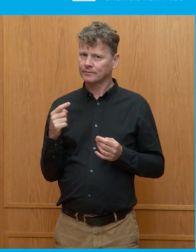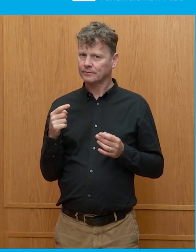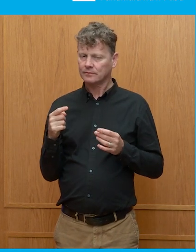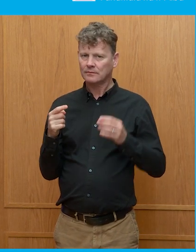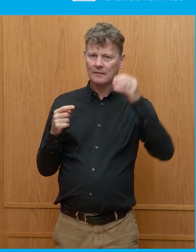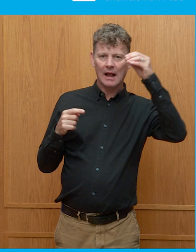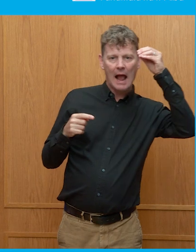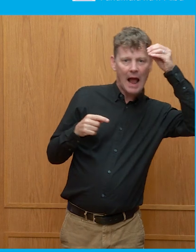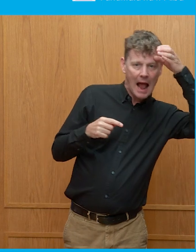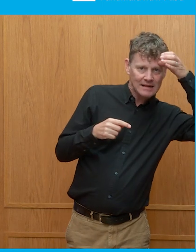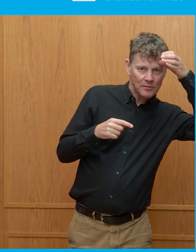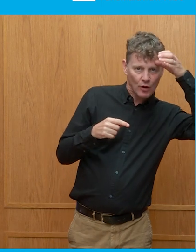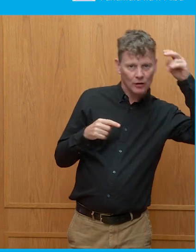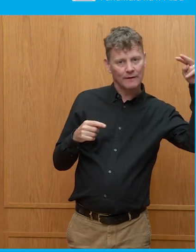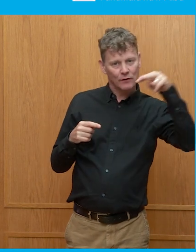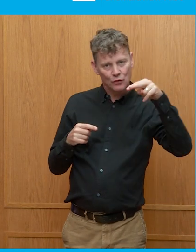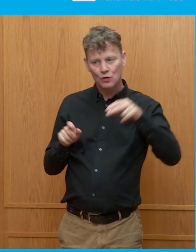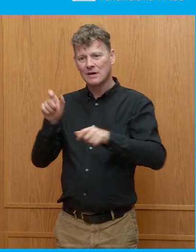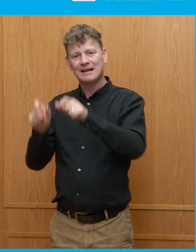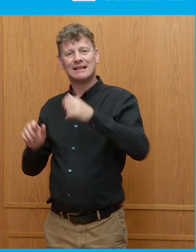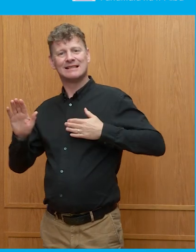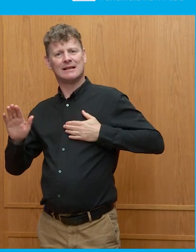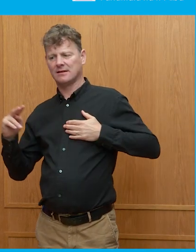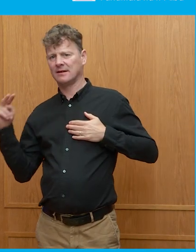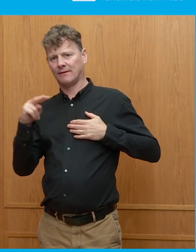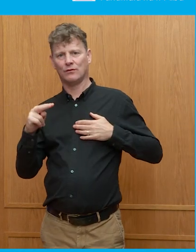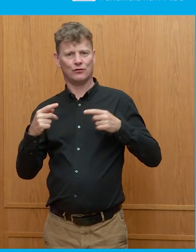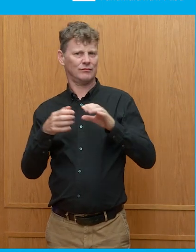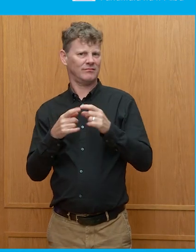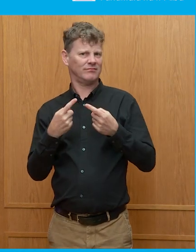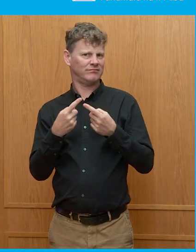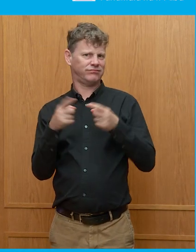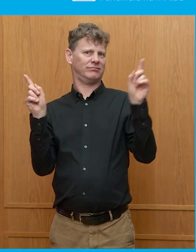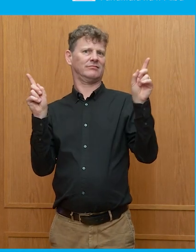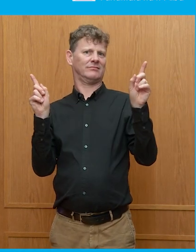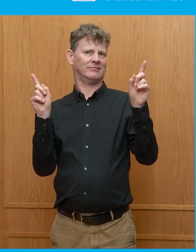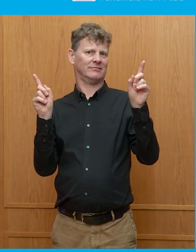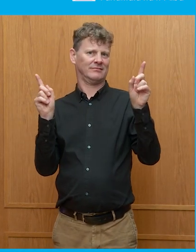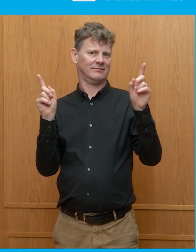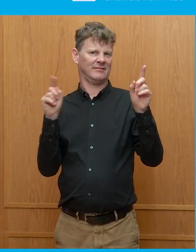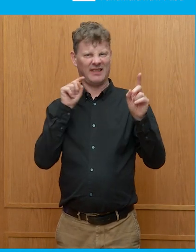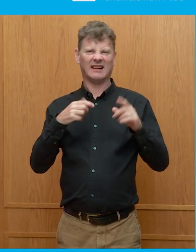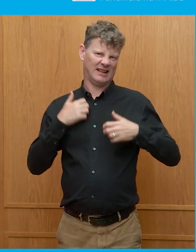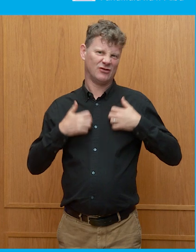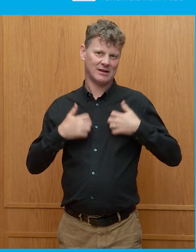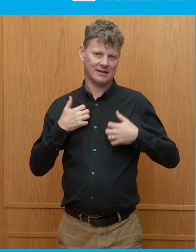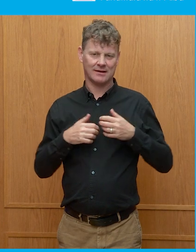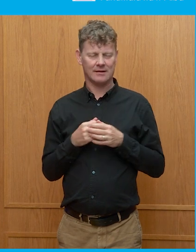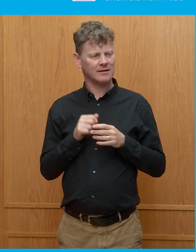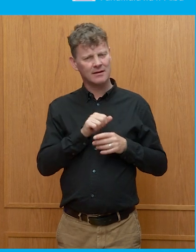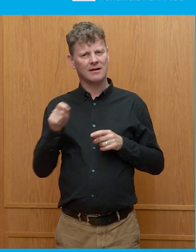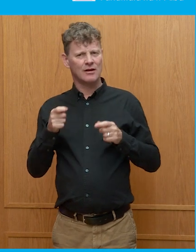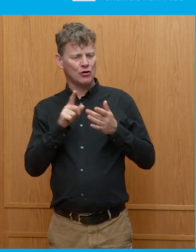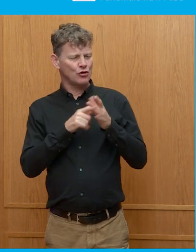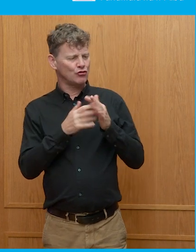expert views and citizens' views. And I think it's one of the most interesting things, actually, kind of looking at global democracy. You said not